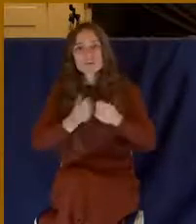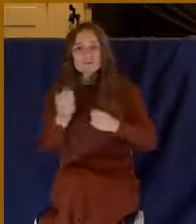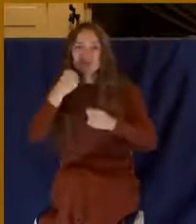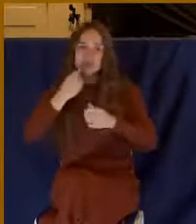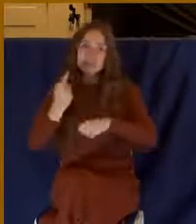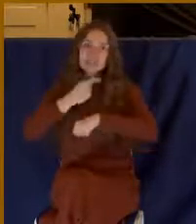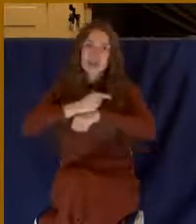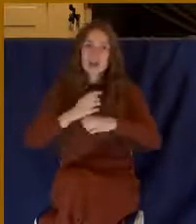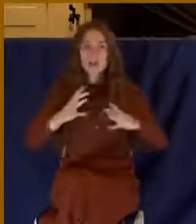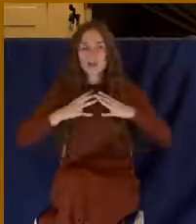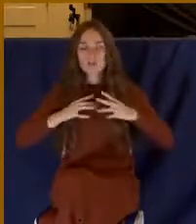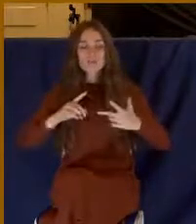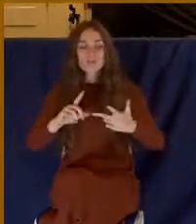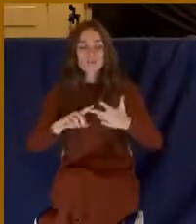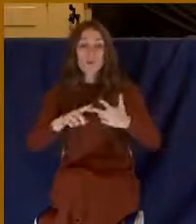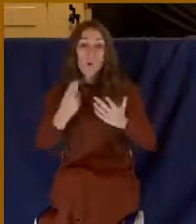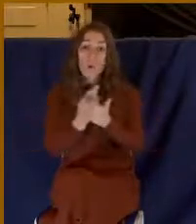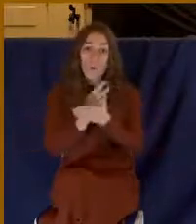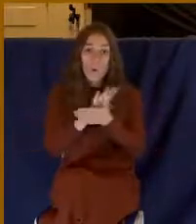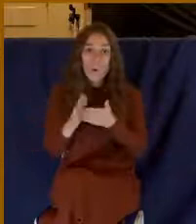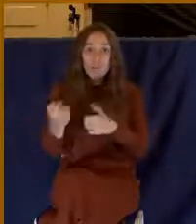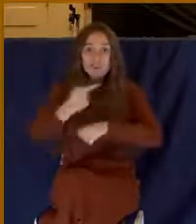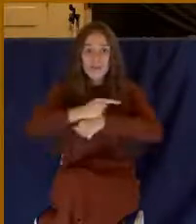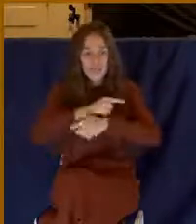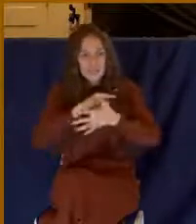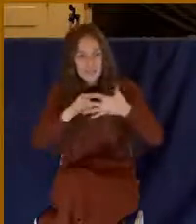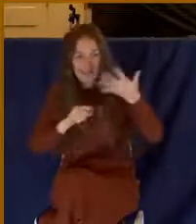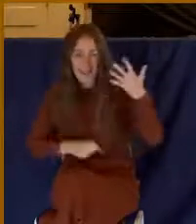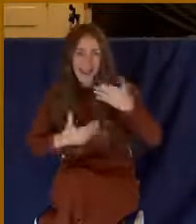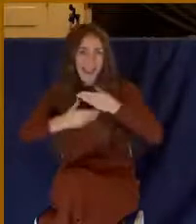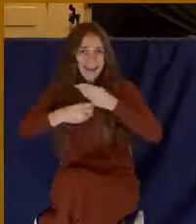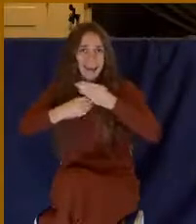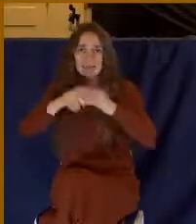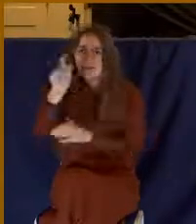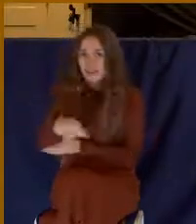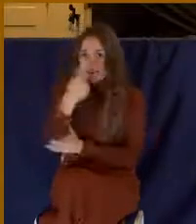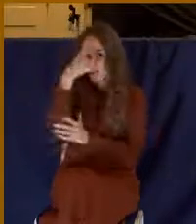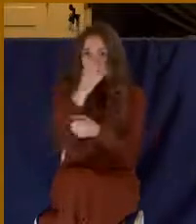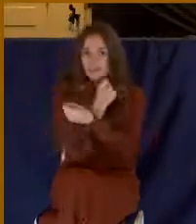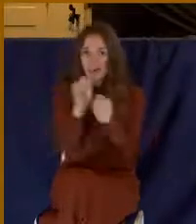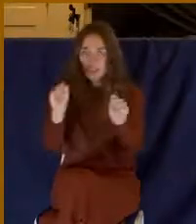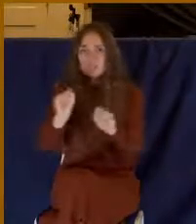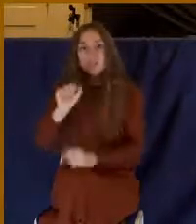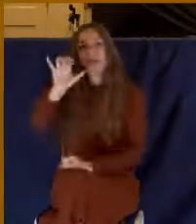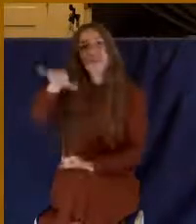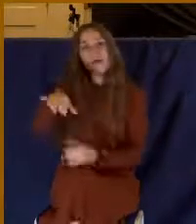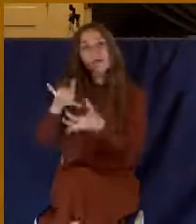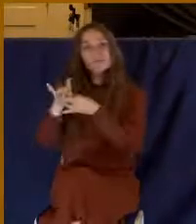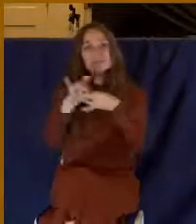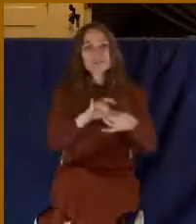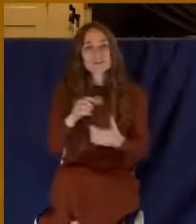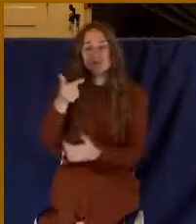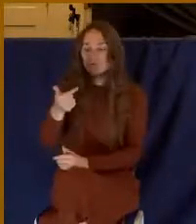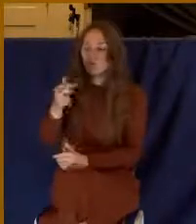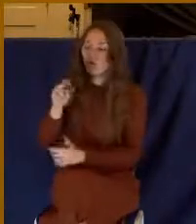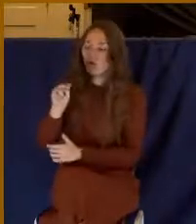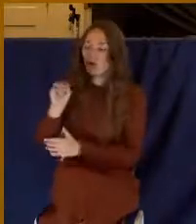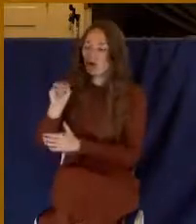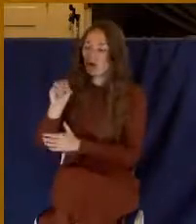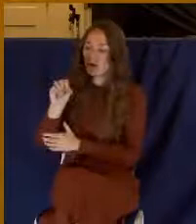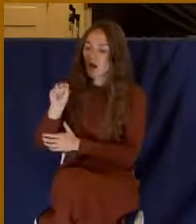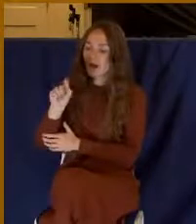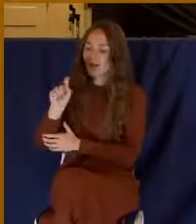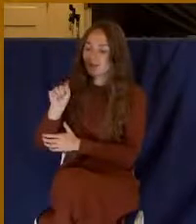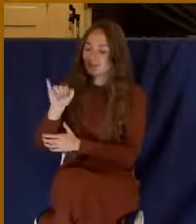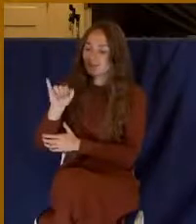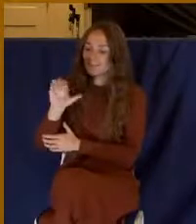certain holy days. No doubt part of this heresy was a mixture not only of Gnosticism, but of Jewish legalism. And